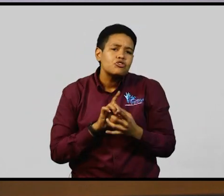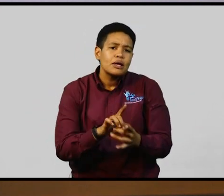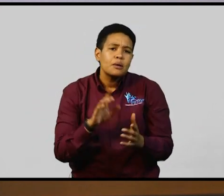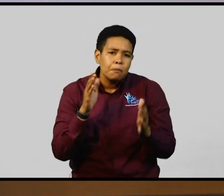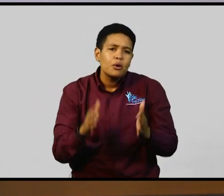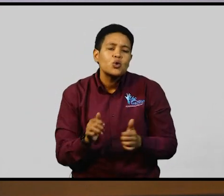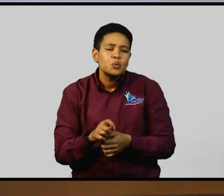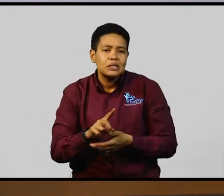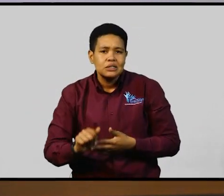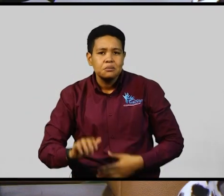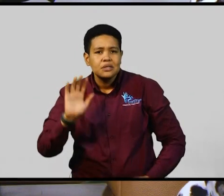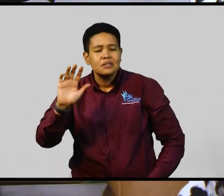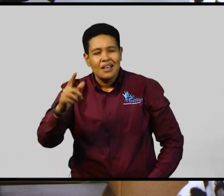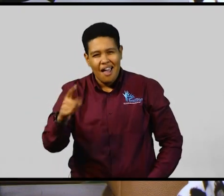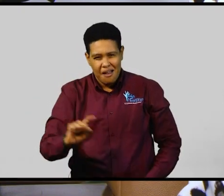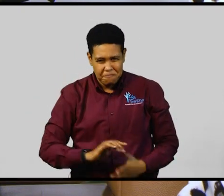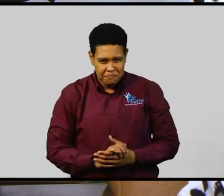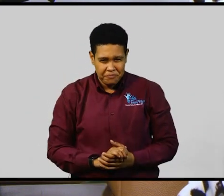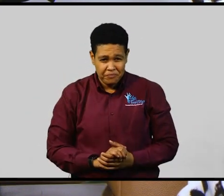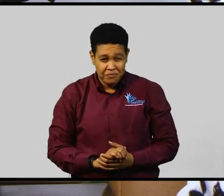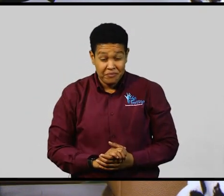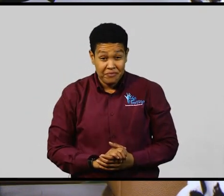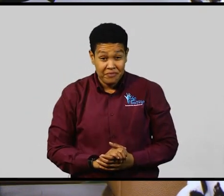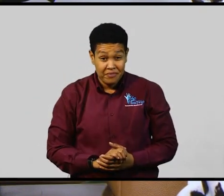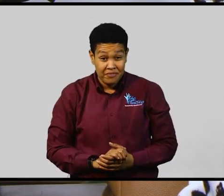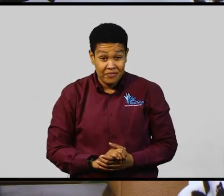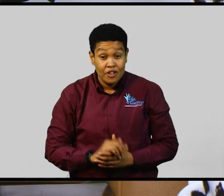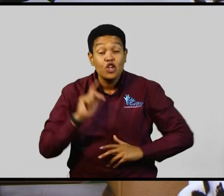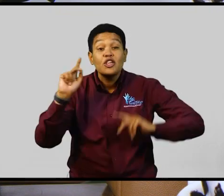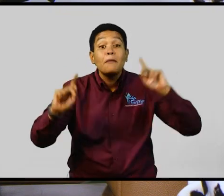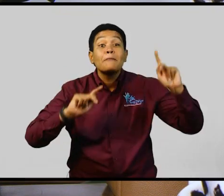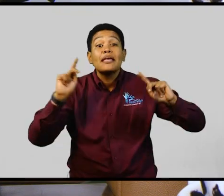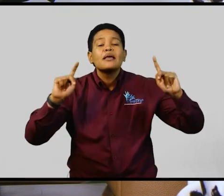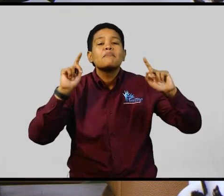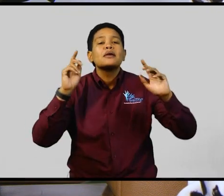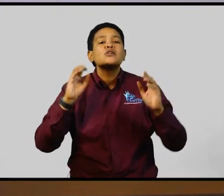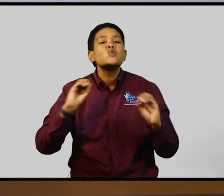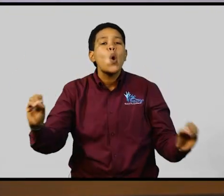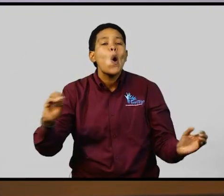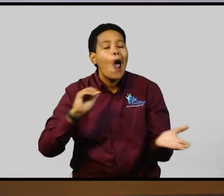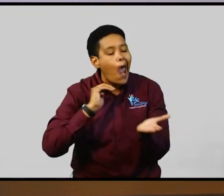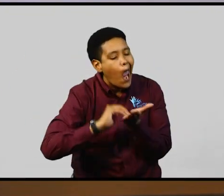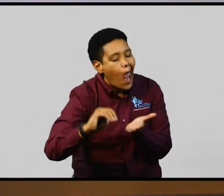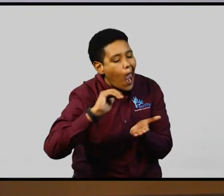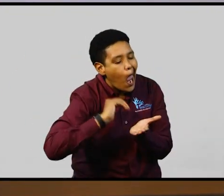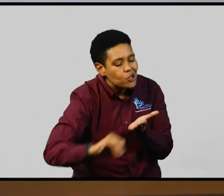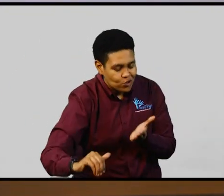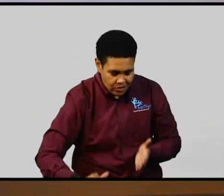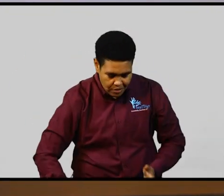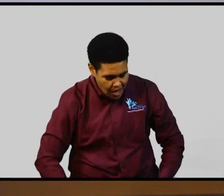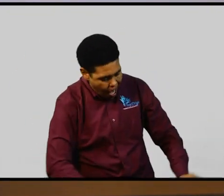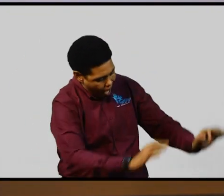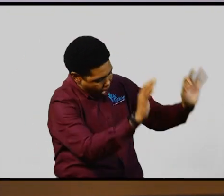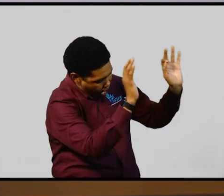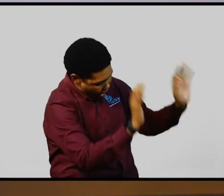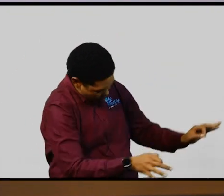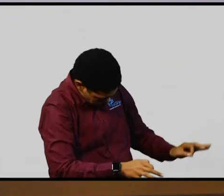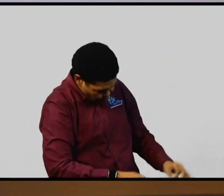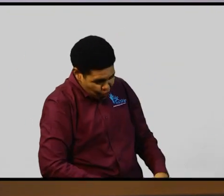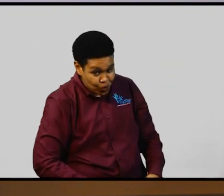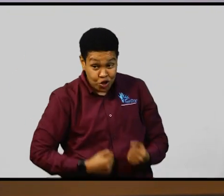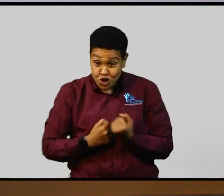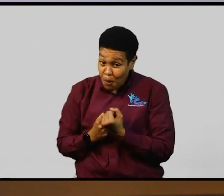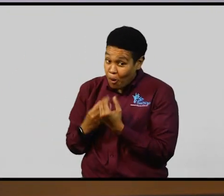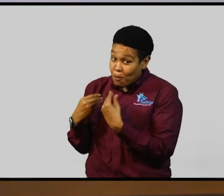disabilities. So persons will be without excuse. Absolutely. Because support will be provided. Absolutely. All right. So